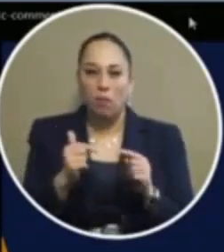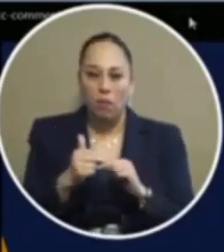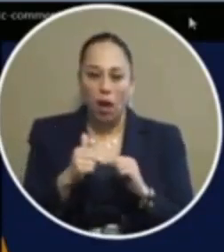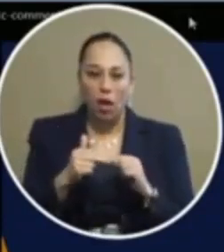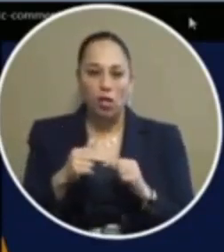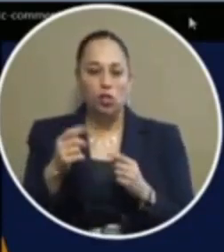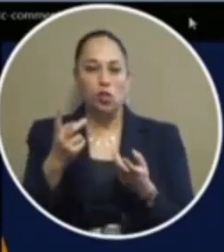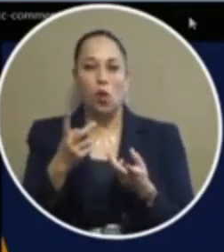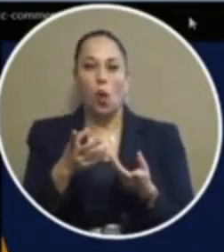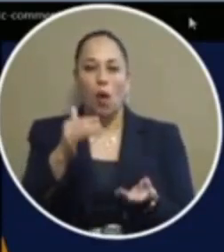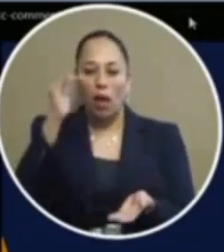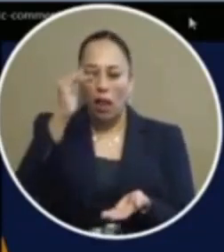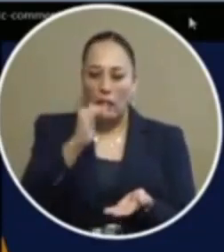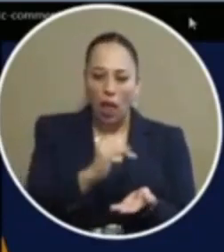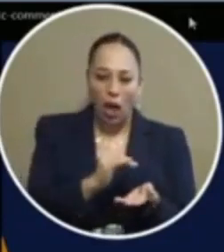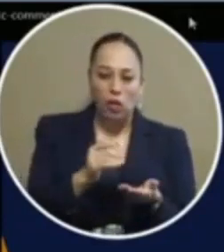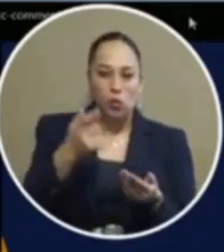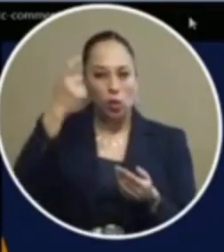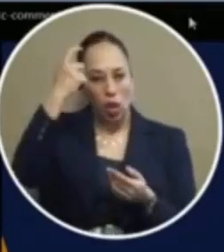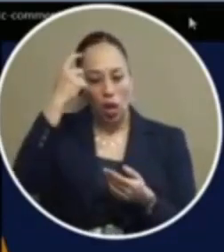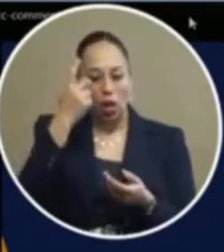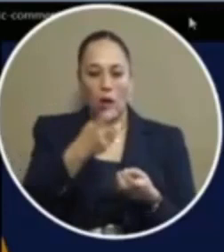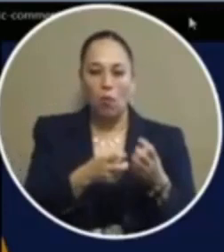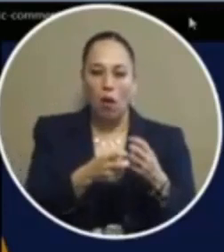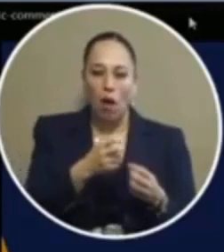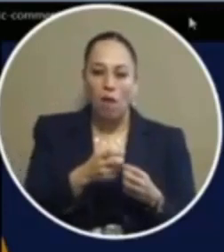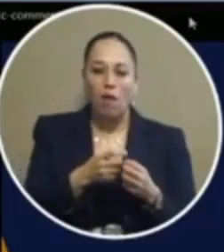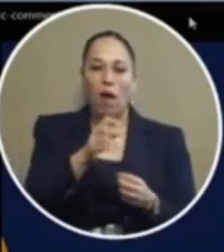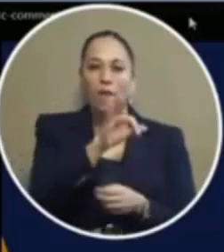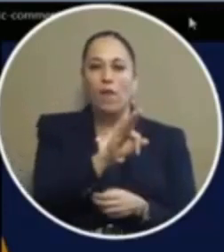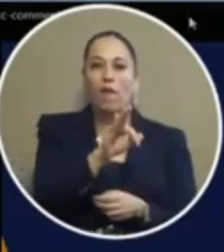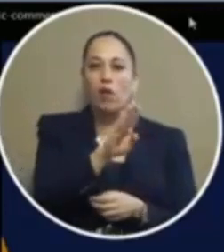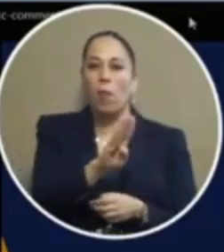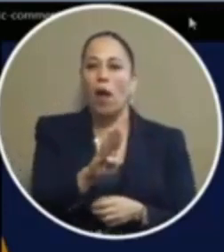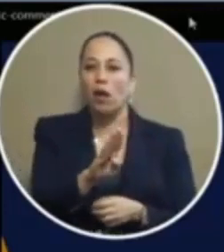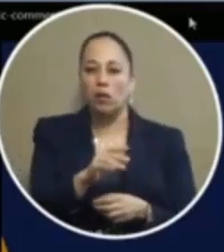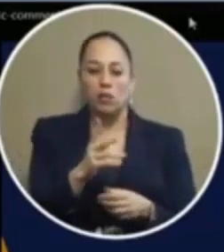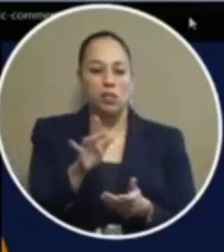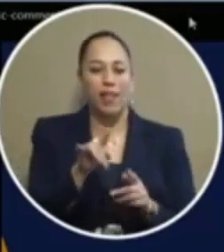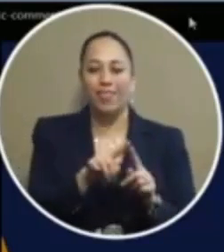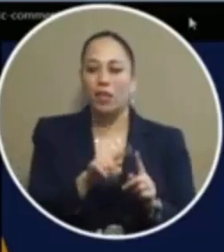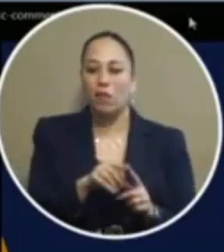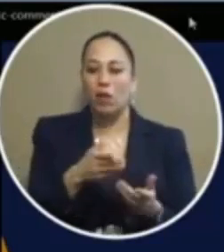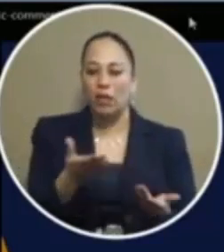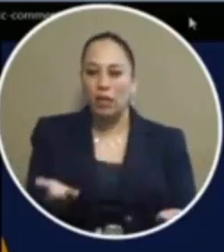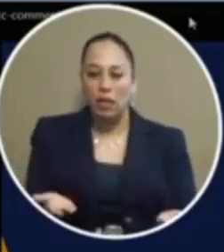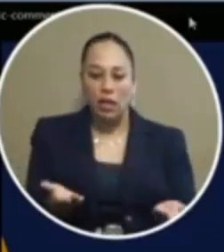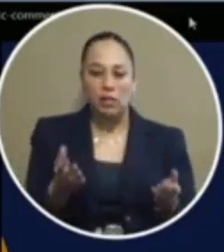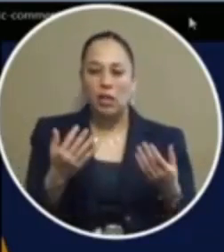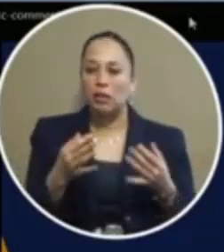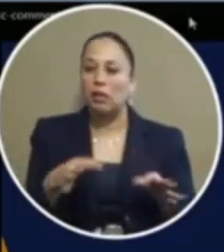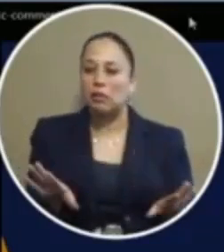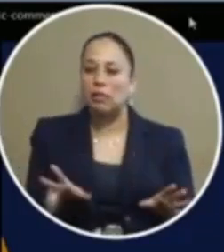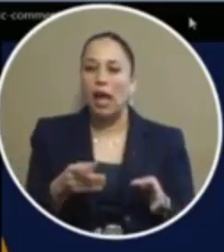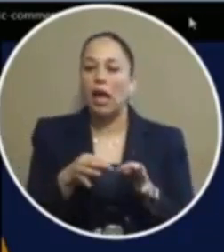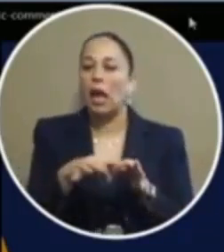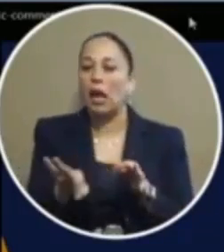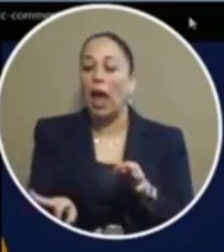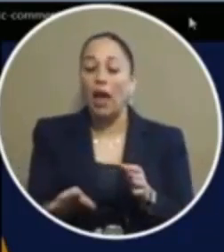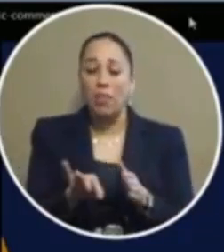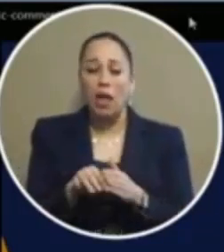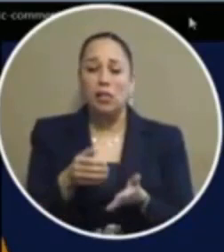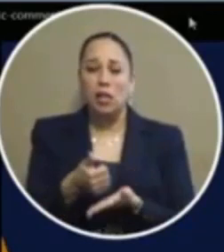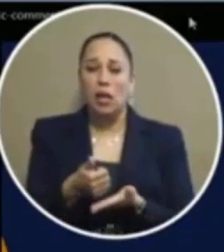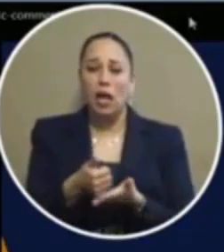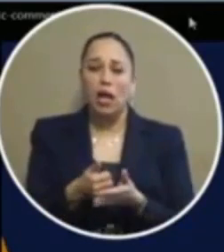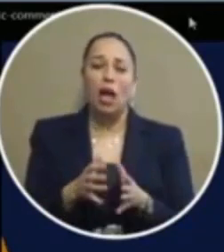issues like ms fibromyalgia because those are the clients that actually hit with cvd and it's it's helping tremendously instead of having